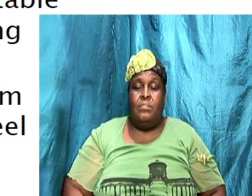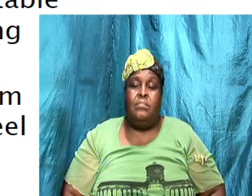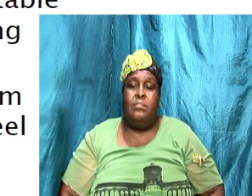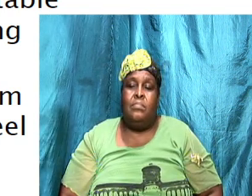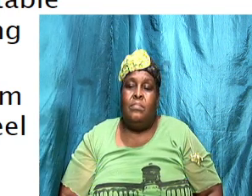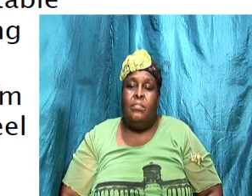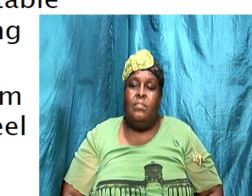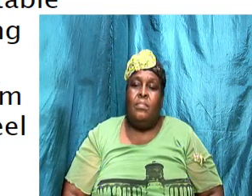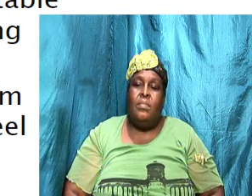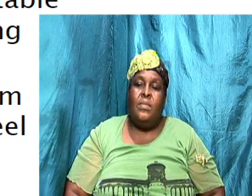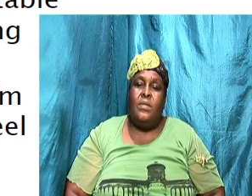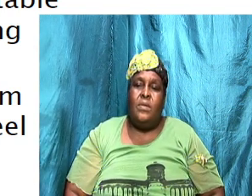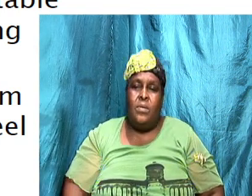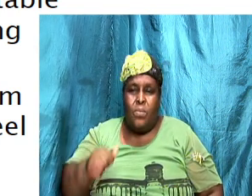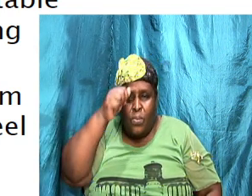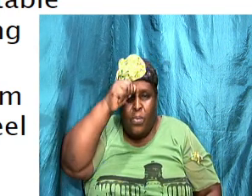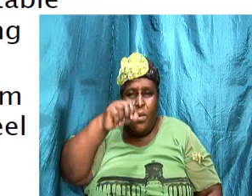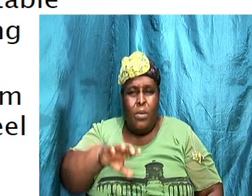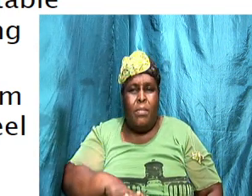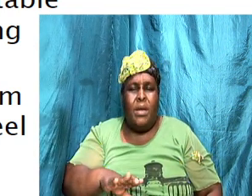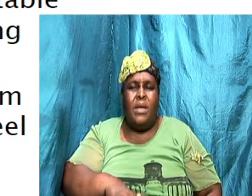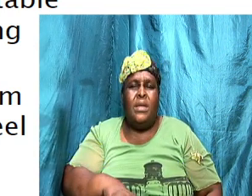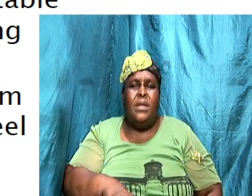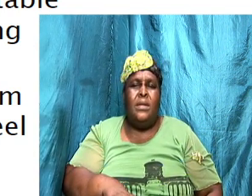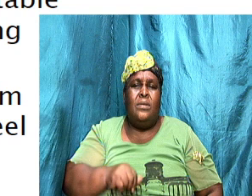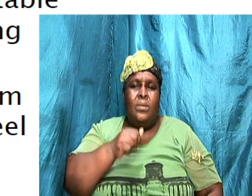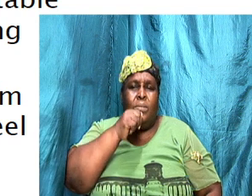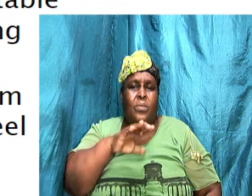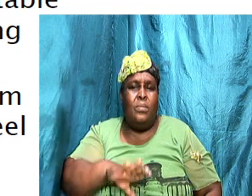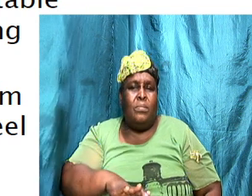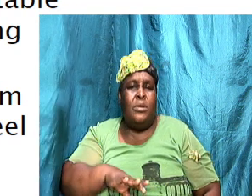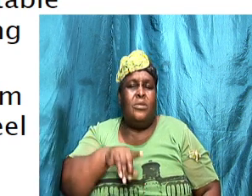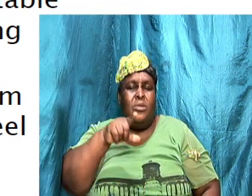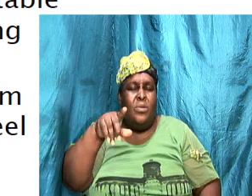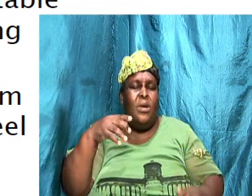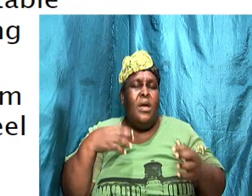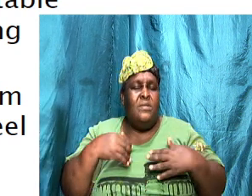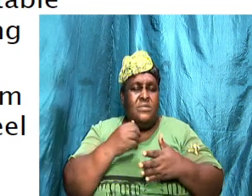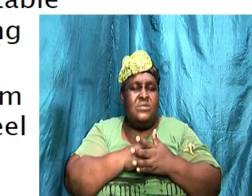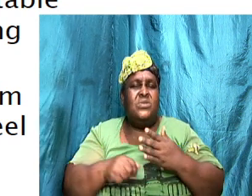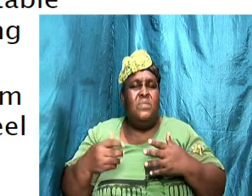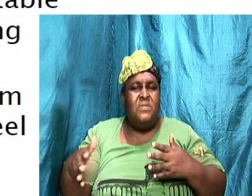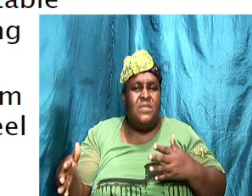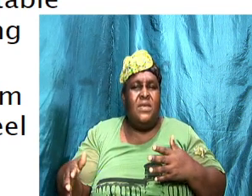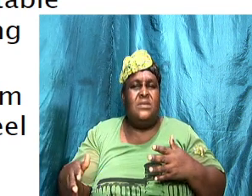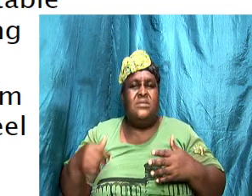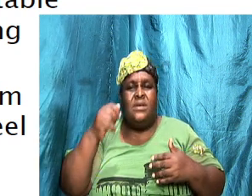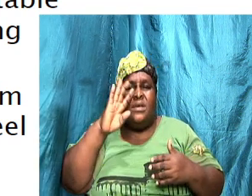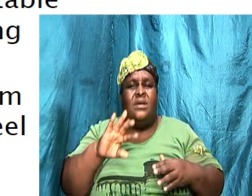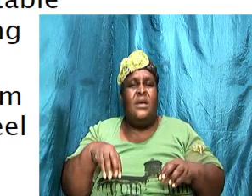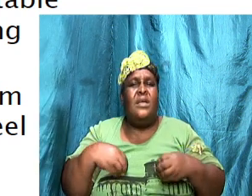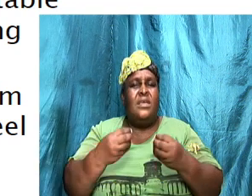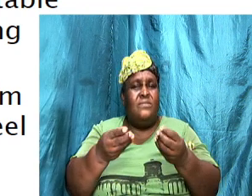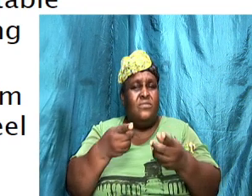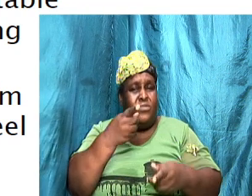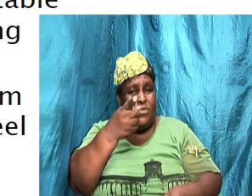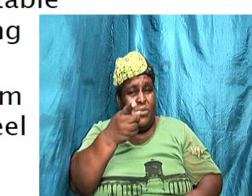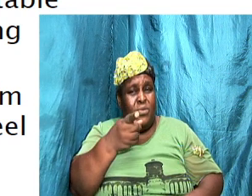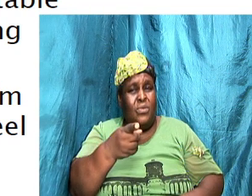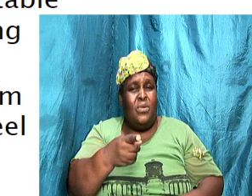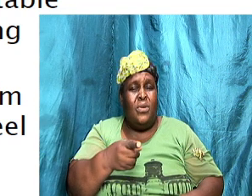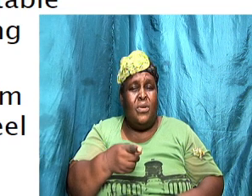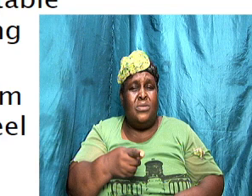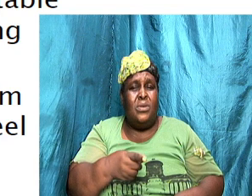ladies you have something that god give to you you ever see some big bad gunman and his wife